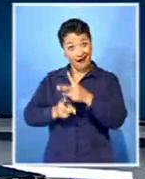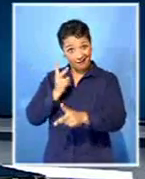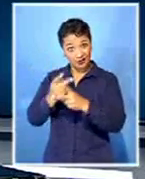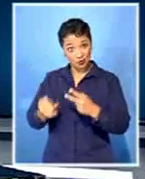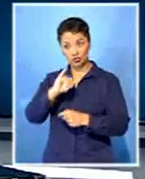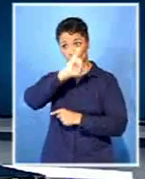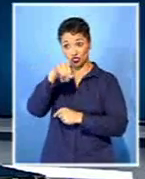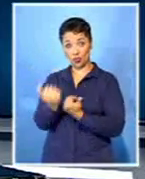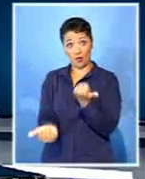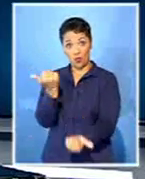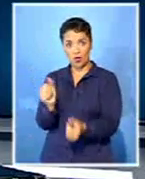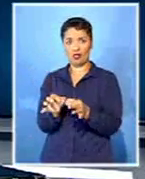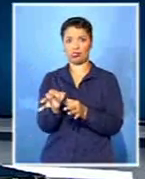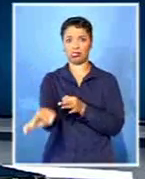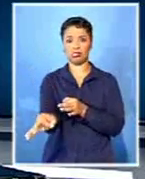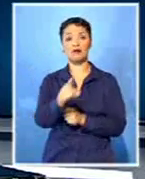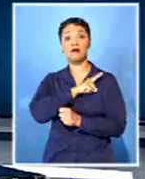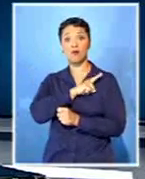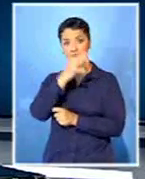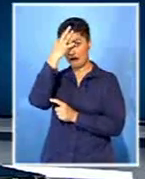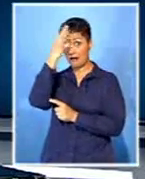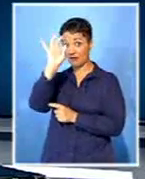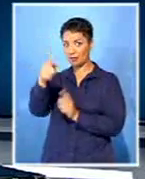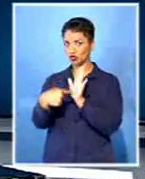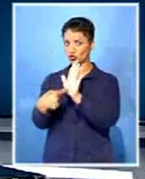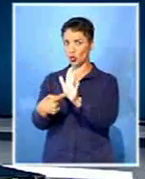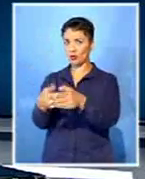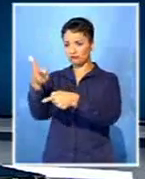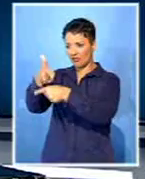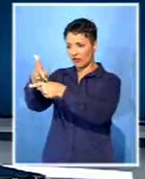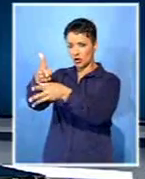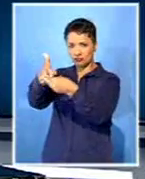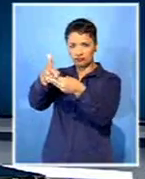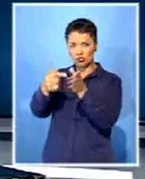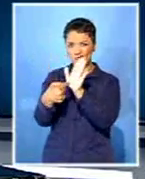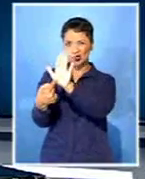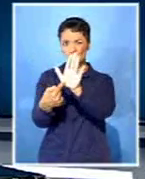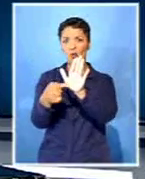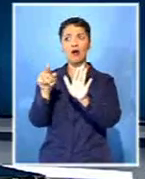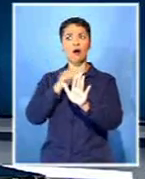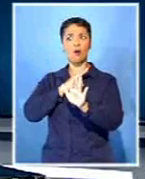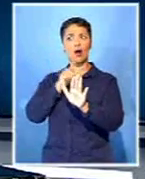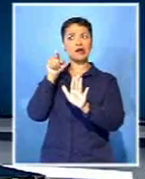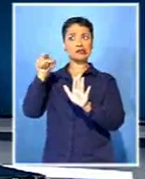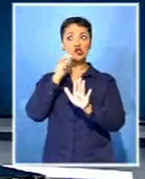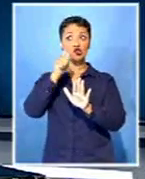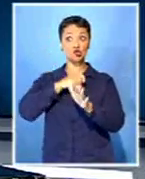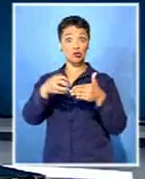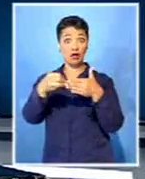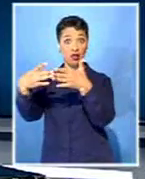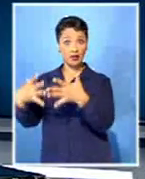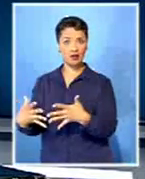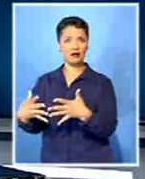Magistrates' Court, this time to allow the state to provide video evidence relating to the accusations that Dlamini is facing.